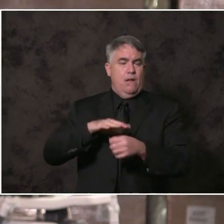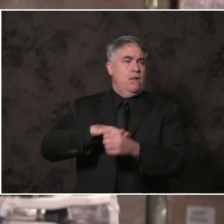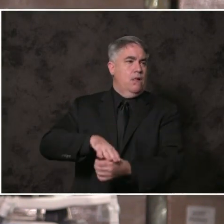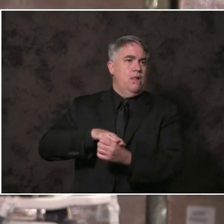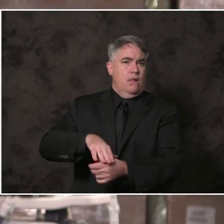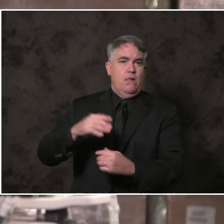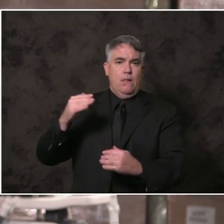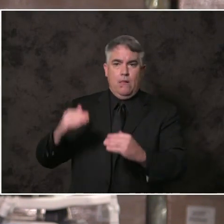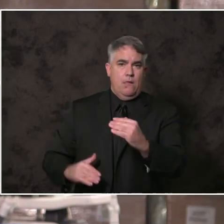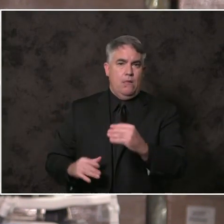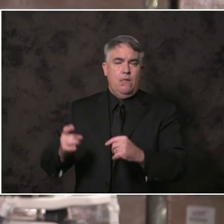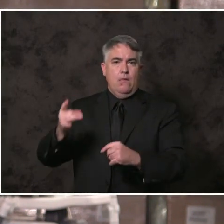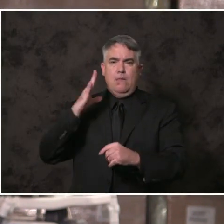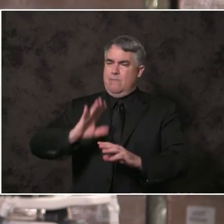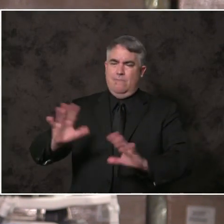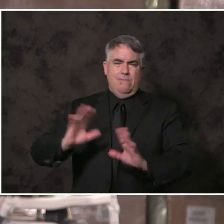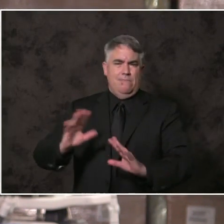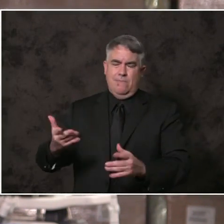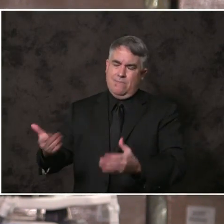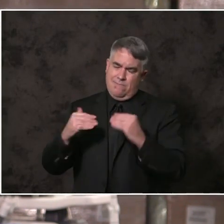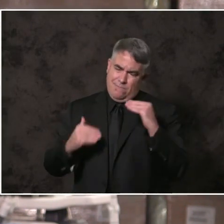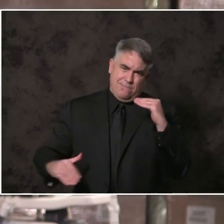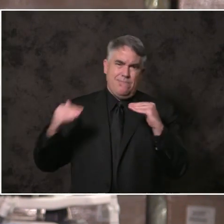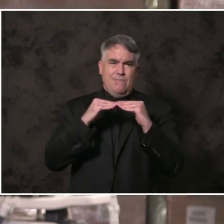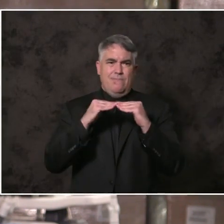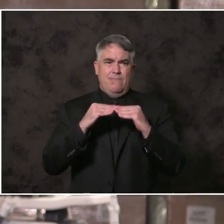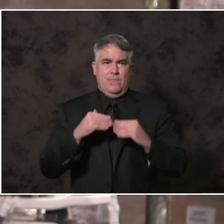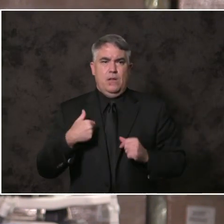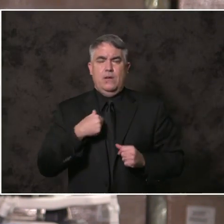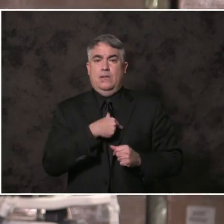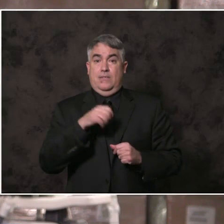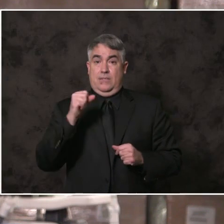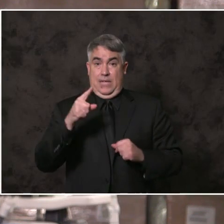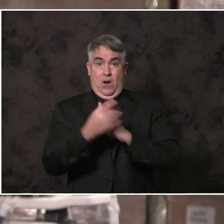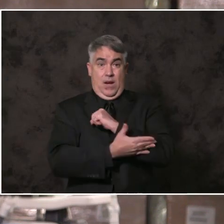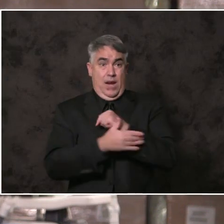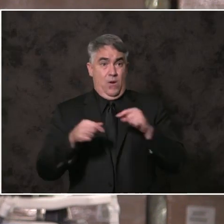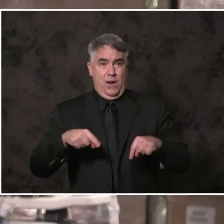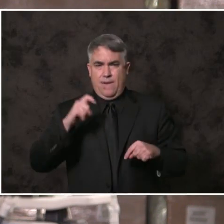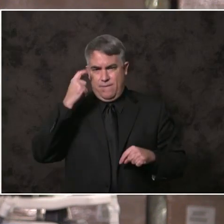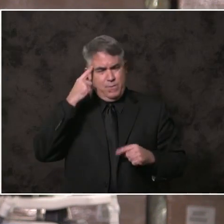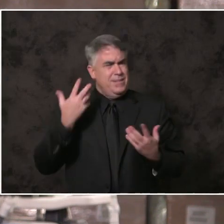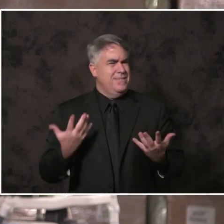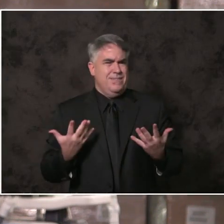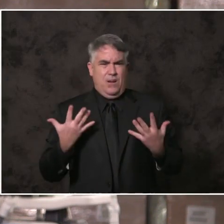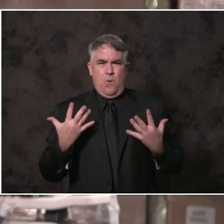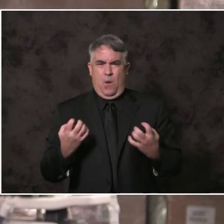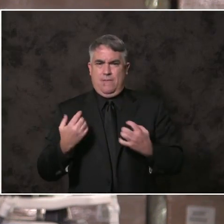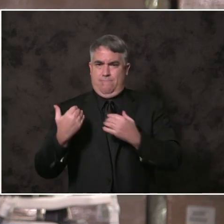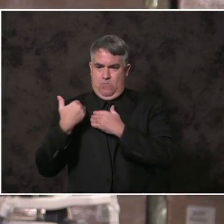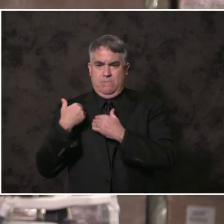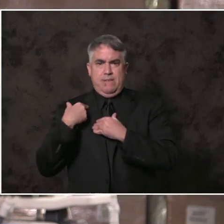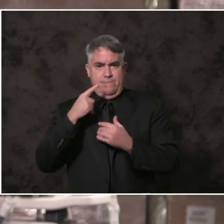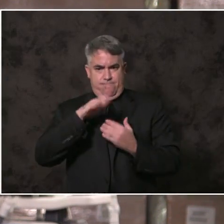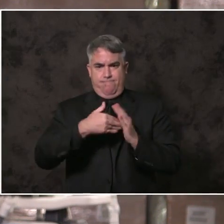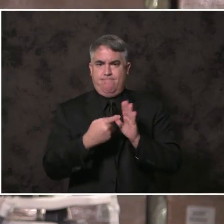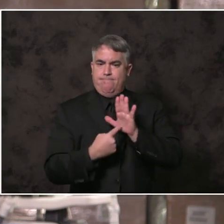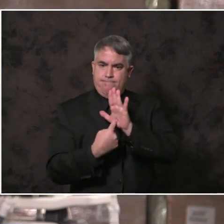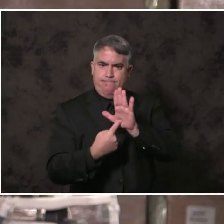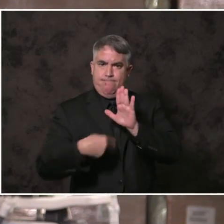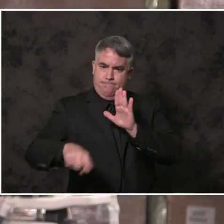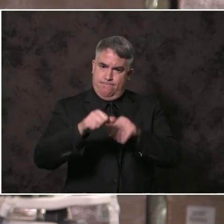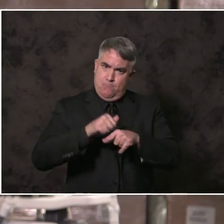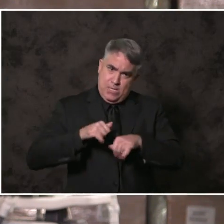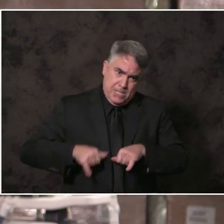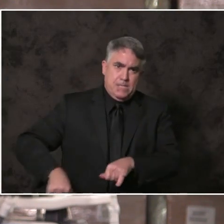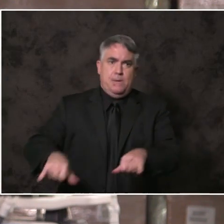I believe county government has a big role to play in combating income inequality. This recession is the most